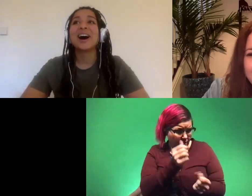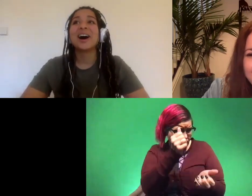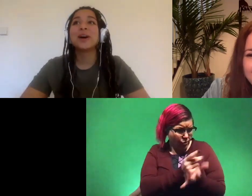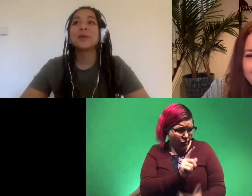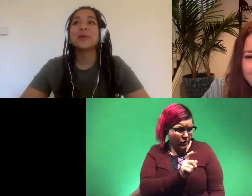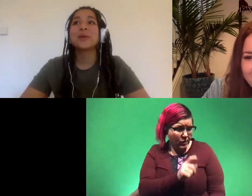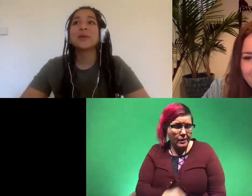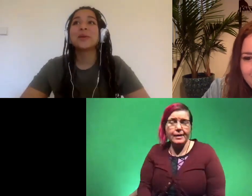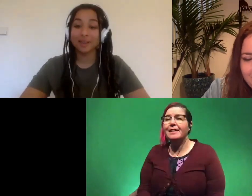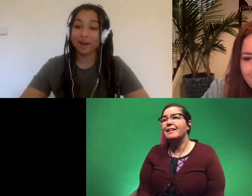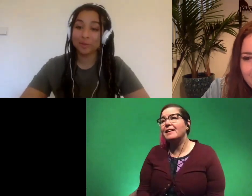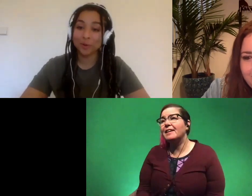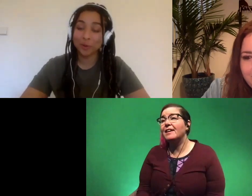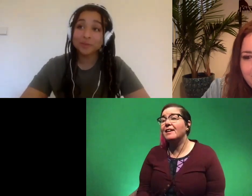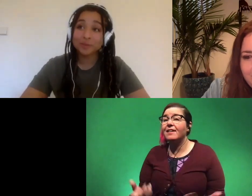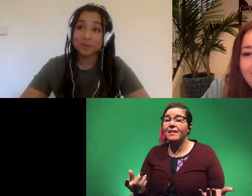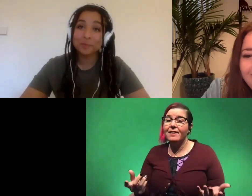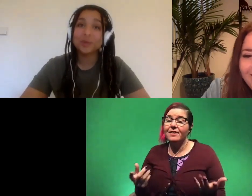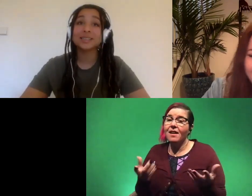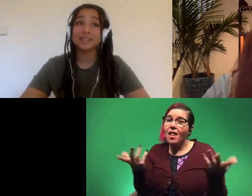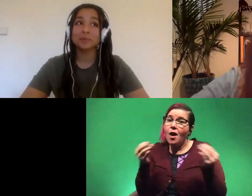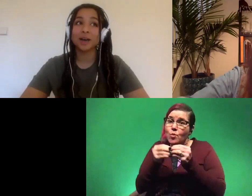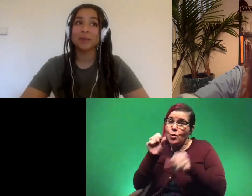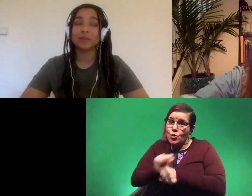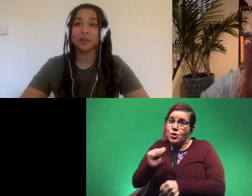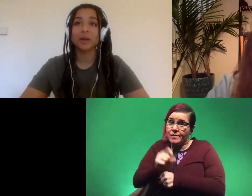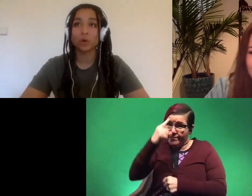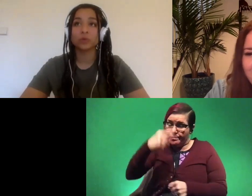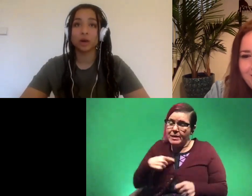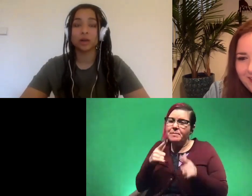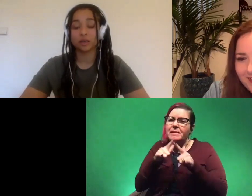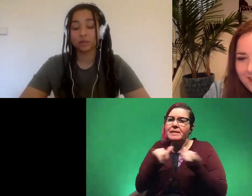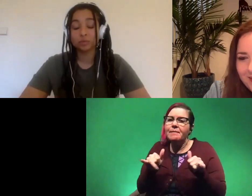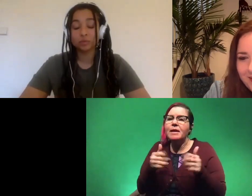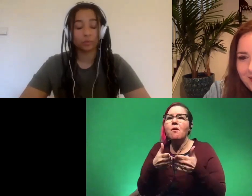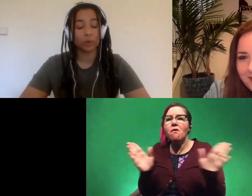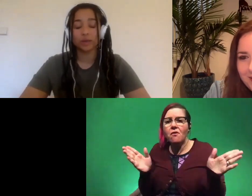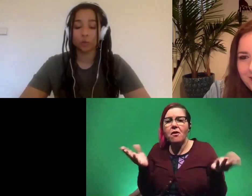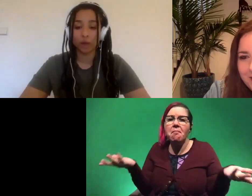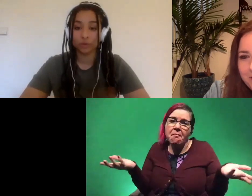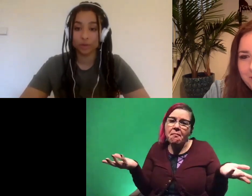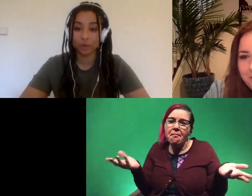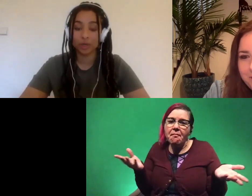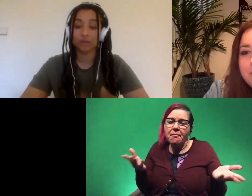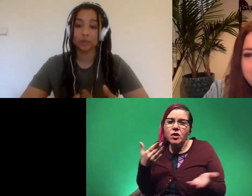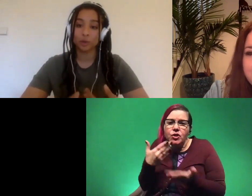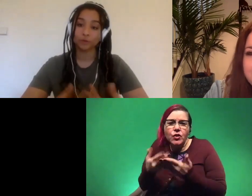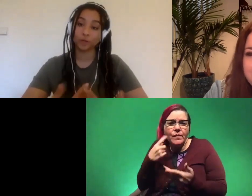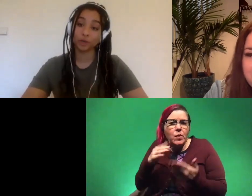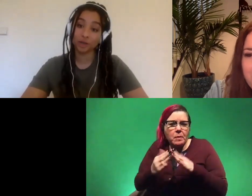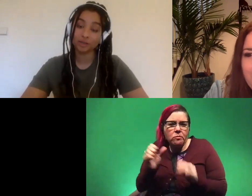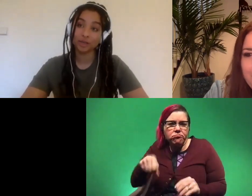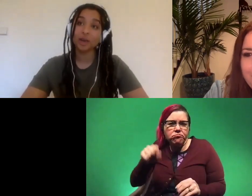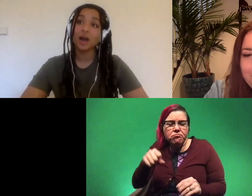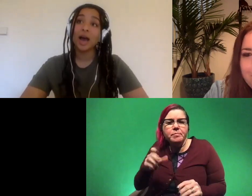um it's made a lot more work for me but at the same time i feel like overall it does it does well for the community it does well for